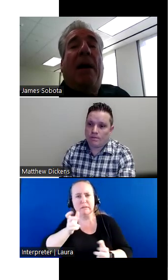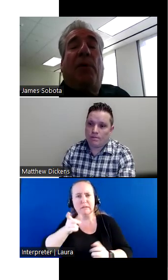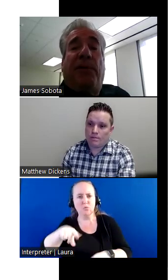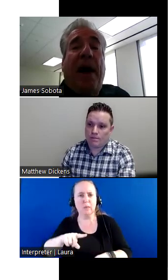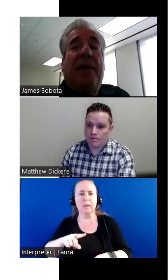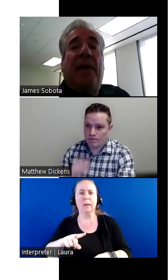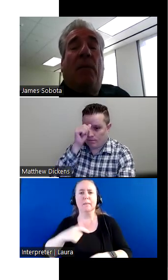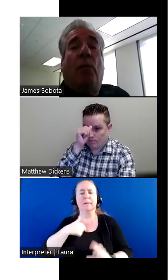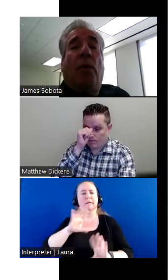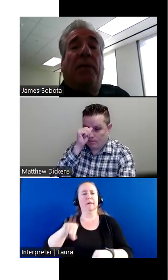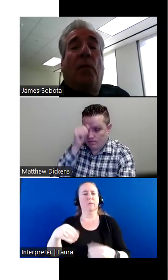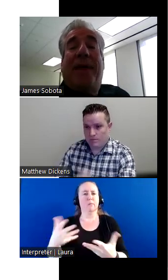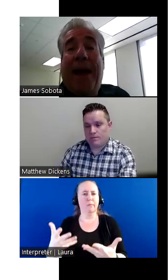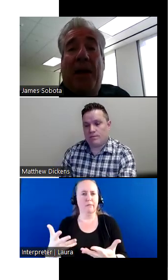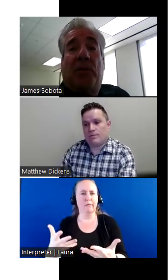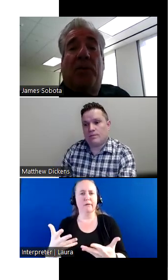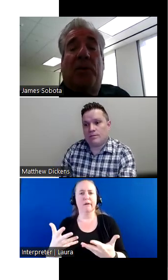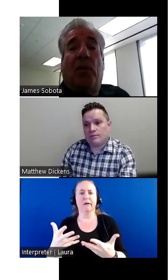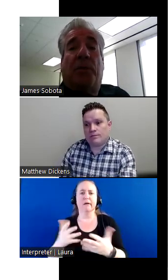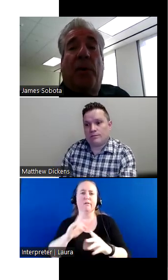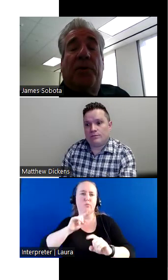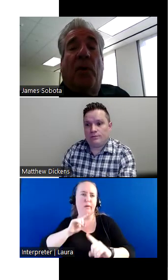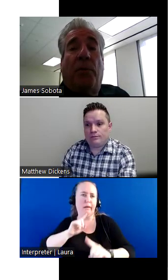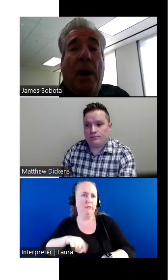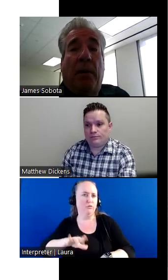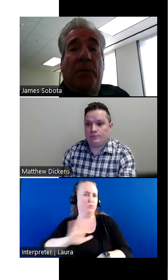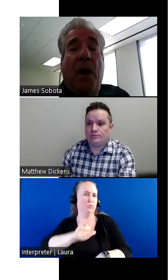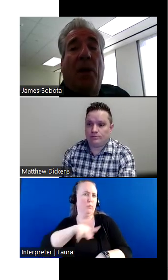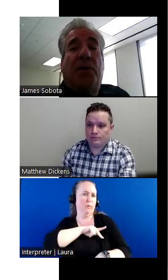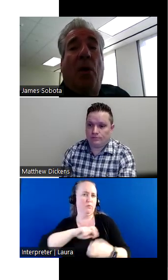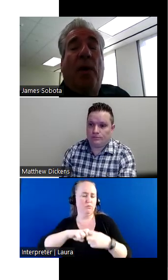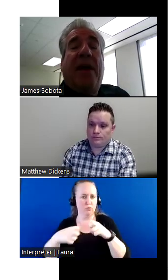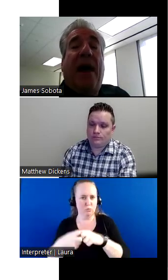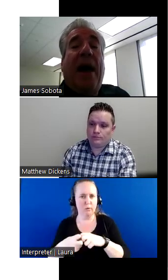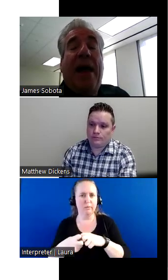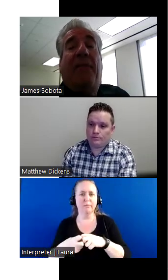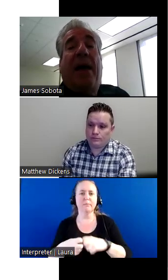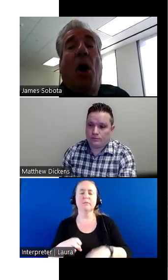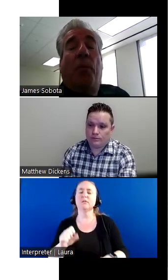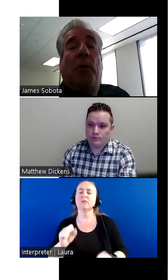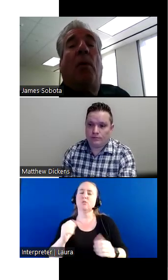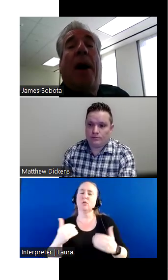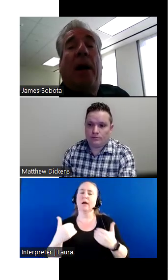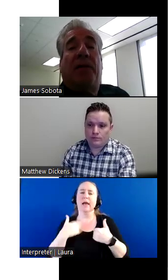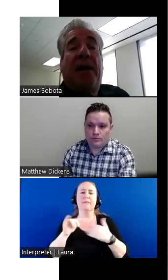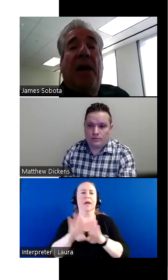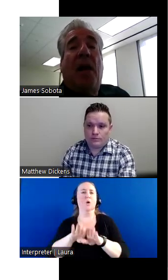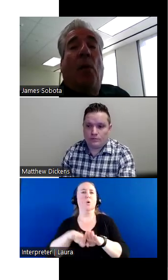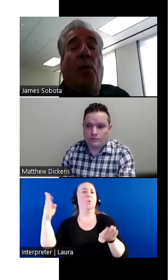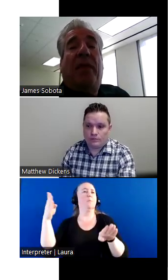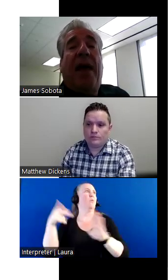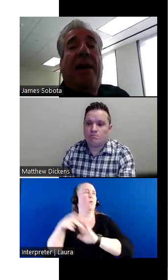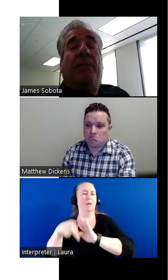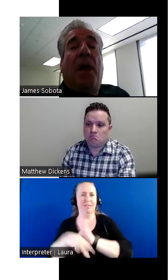you know, I provide them with, with answers to those personal problems. So we have, I have a open door policy